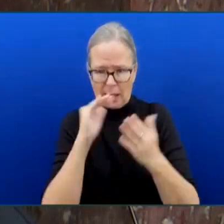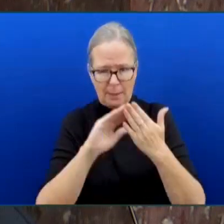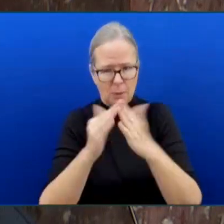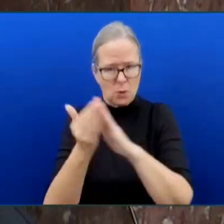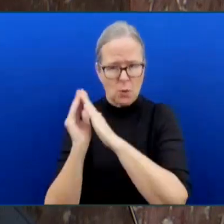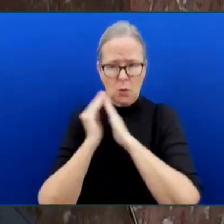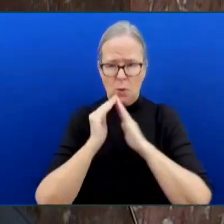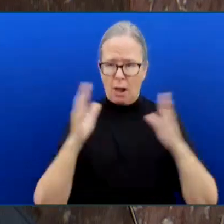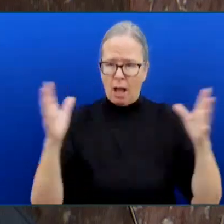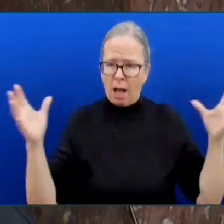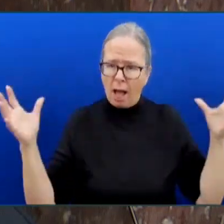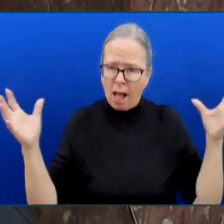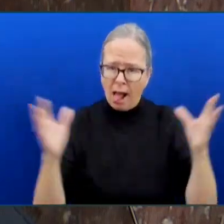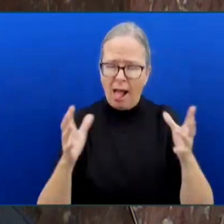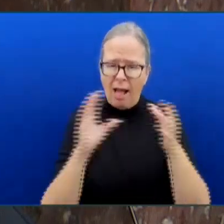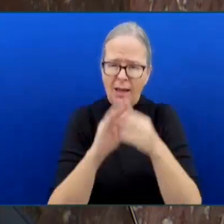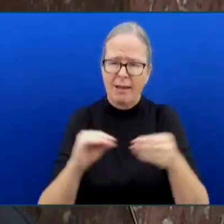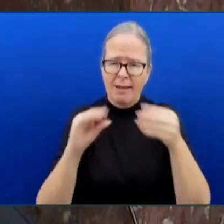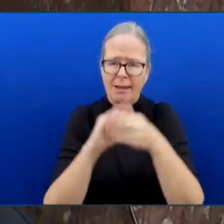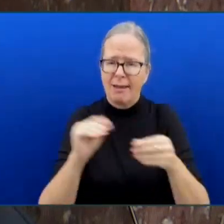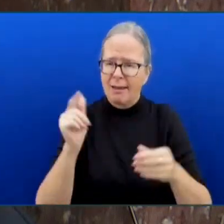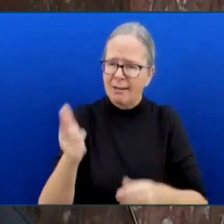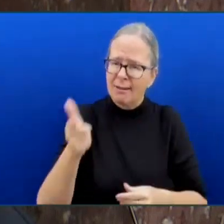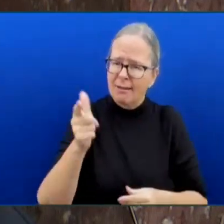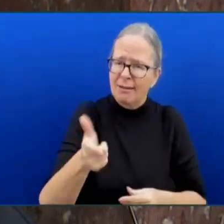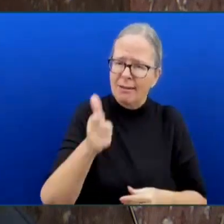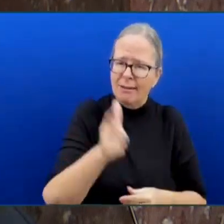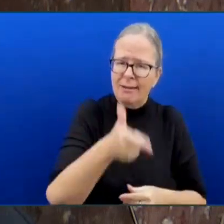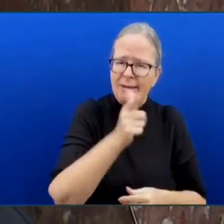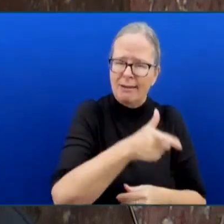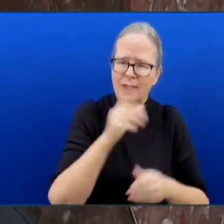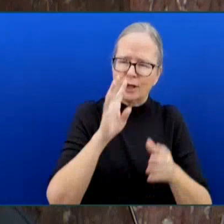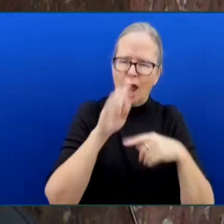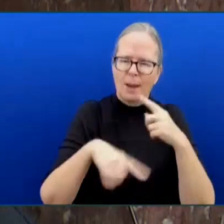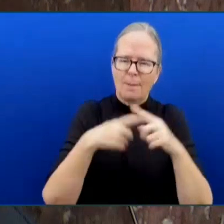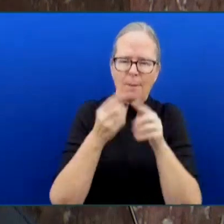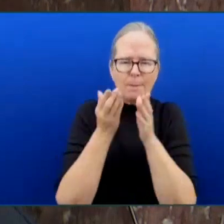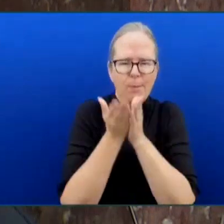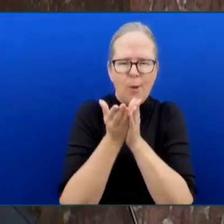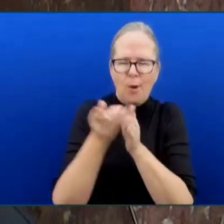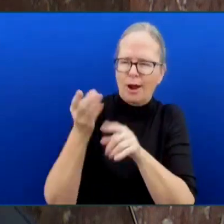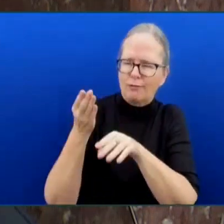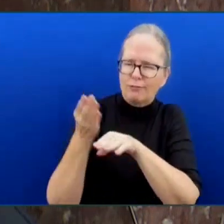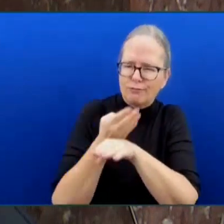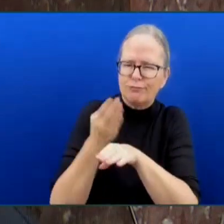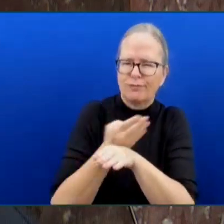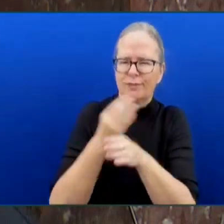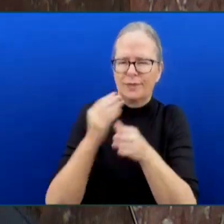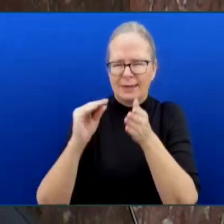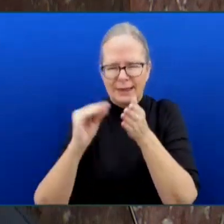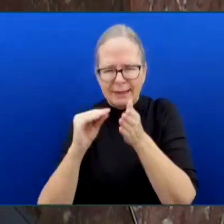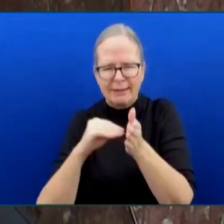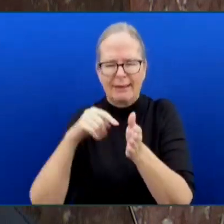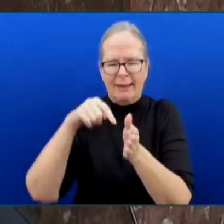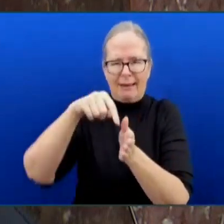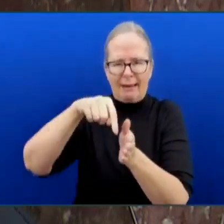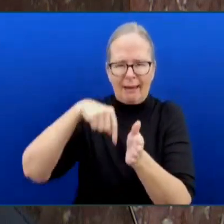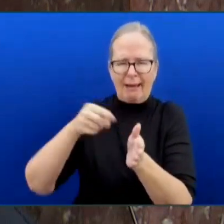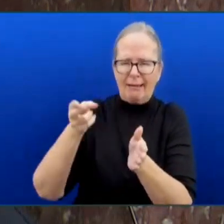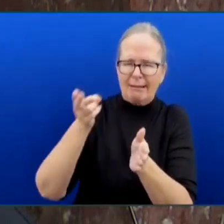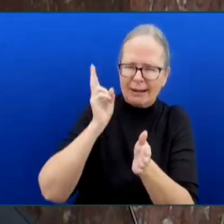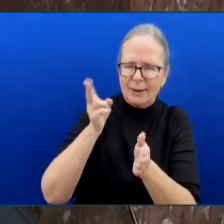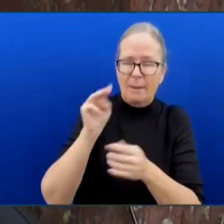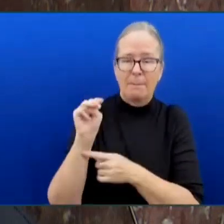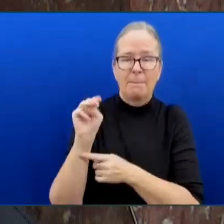And I was invited by Mayor Susan Hewitt, who, beforehand, we took a tour of the sternwheeler before our